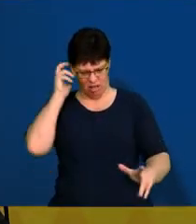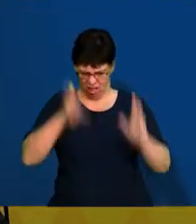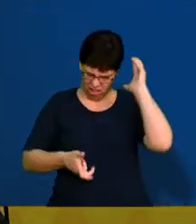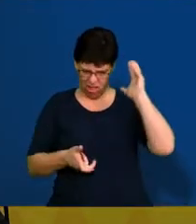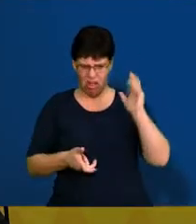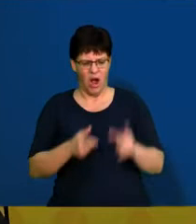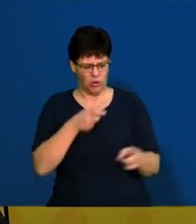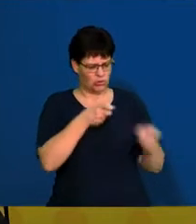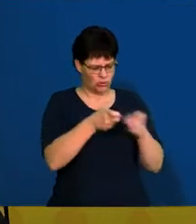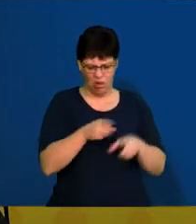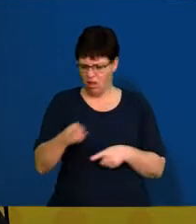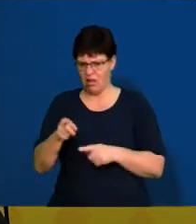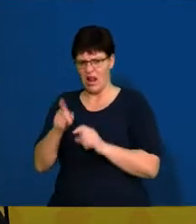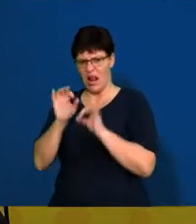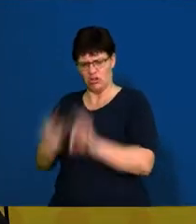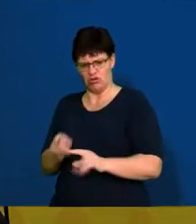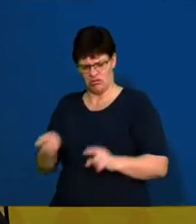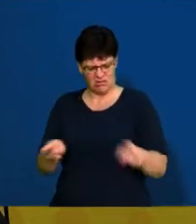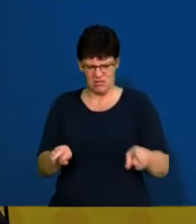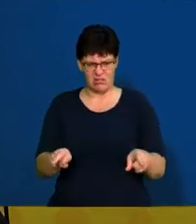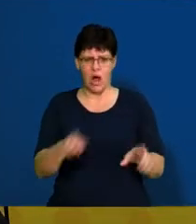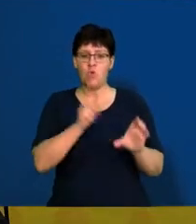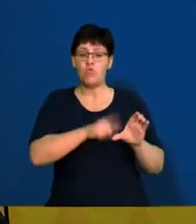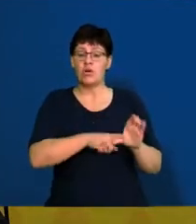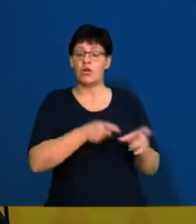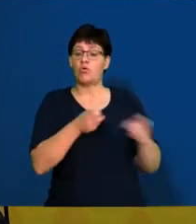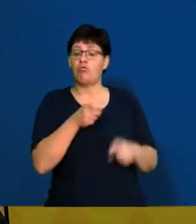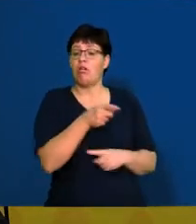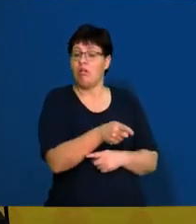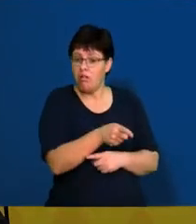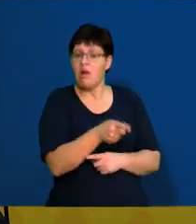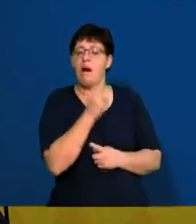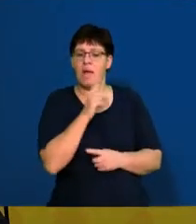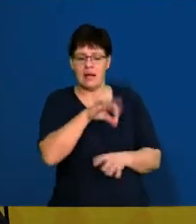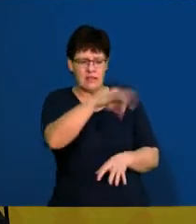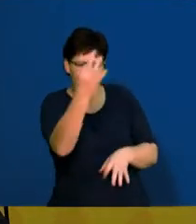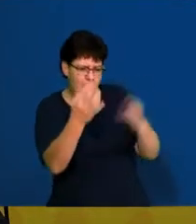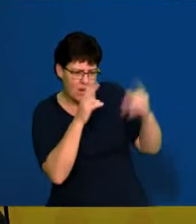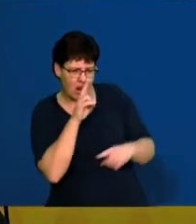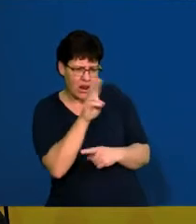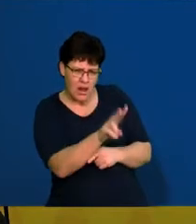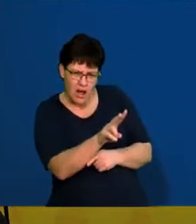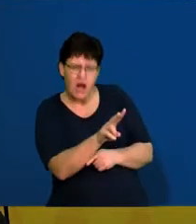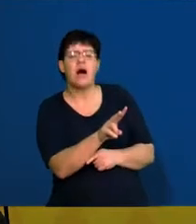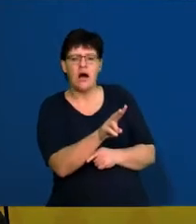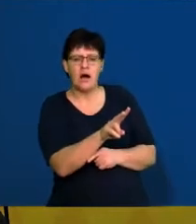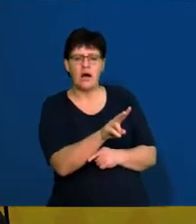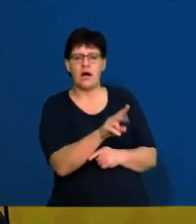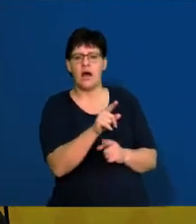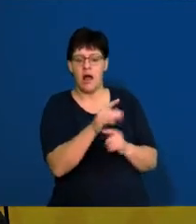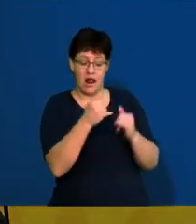with quality control and quality assurance. Quality control, we're busy sampling, we're seeing at the end of the